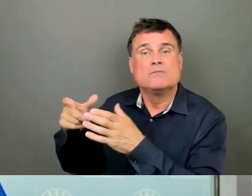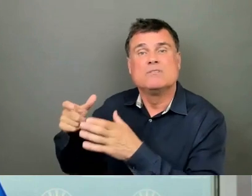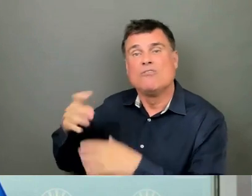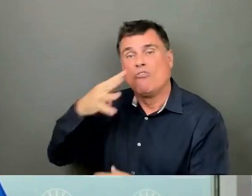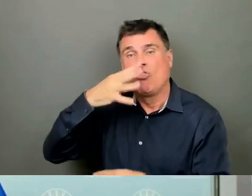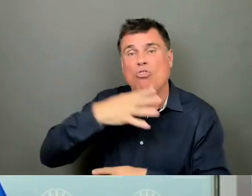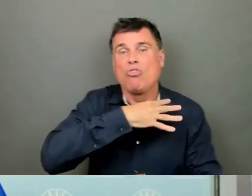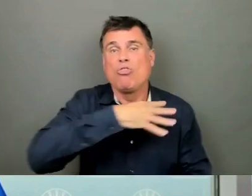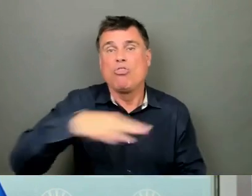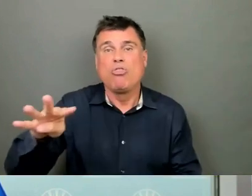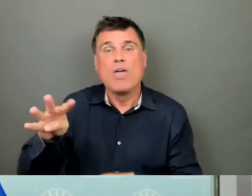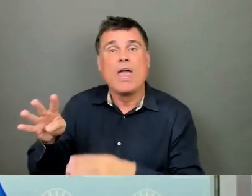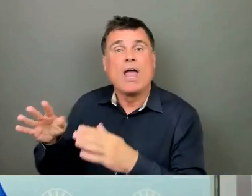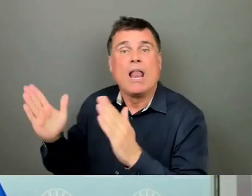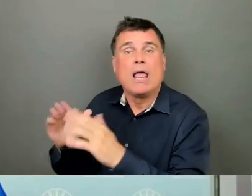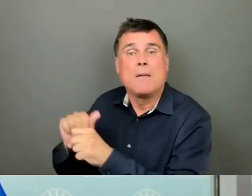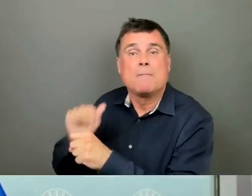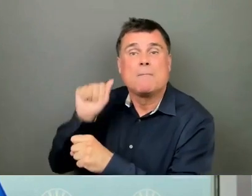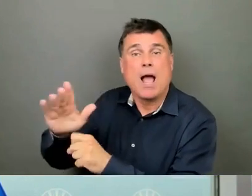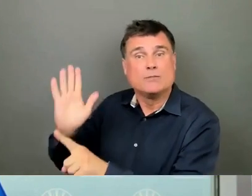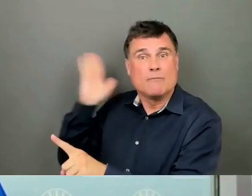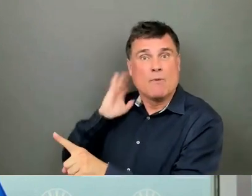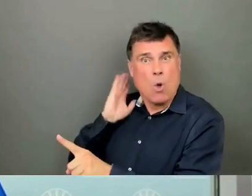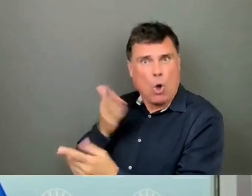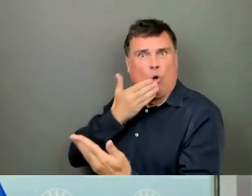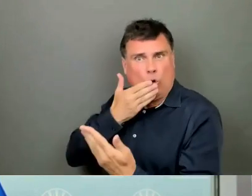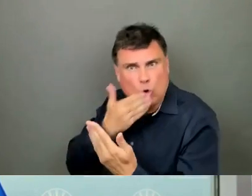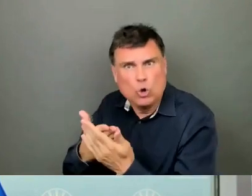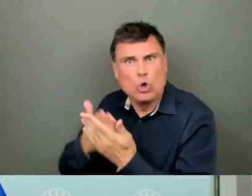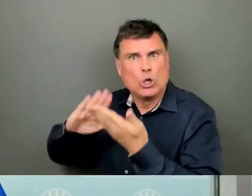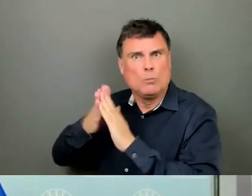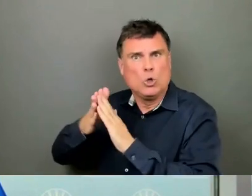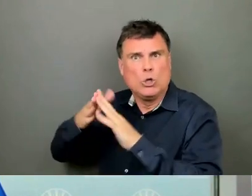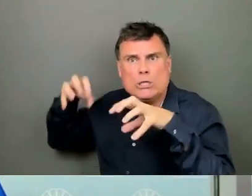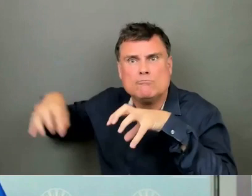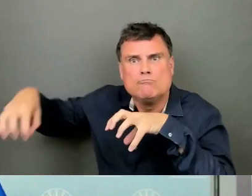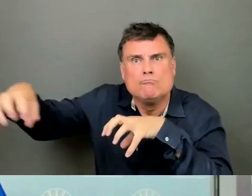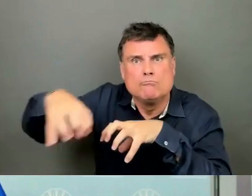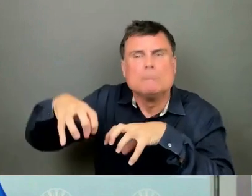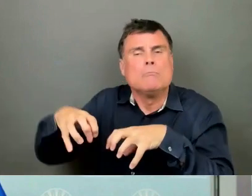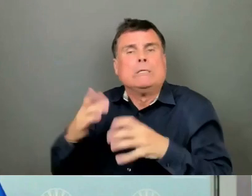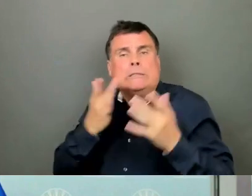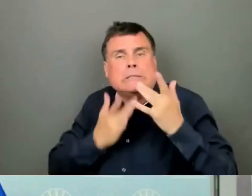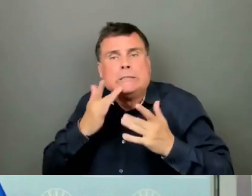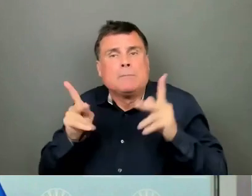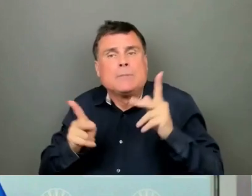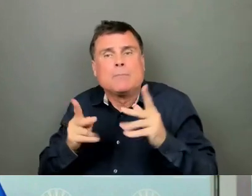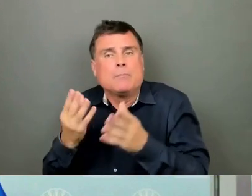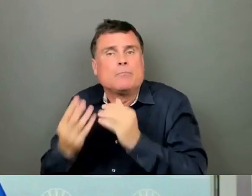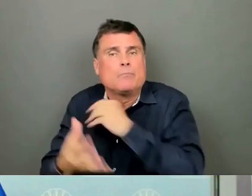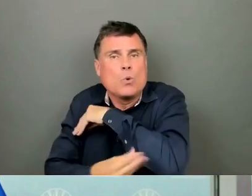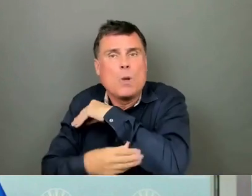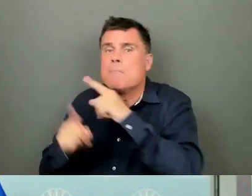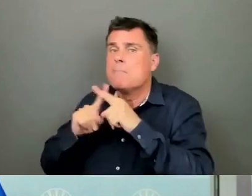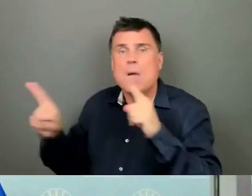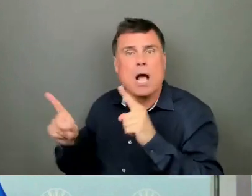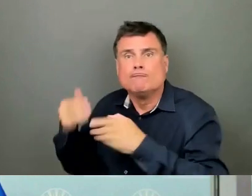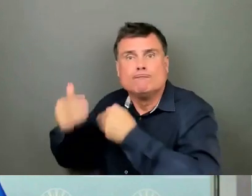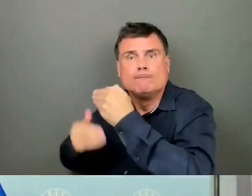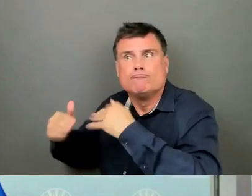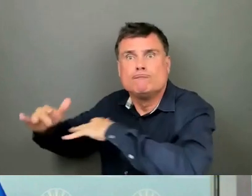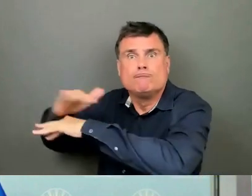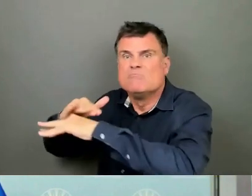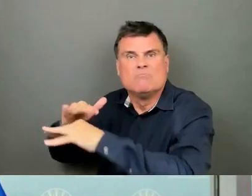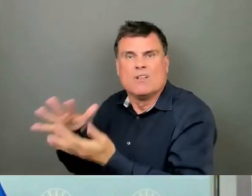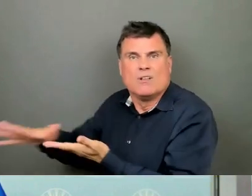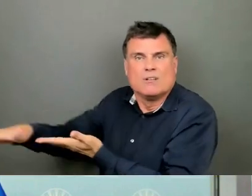Little Mountain, which used to be an active, thriving, low-income community, in an increasingly unaffordable city, became an empty